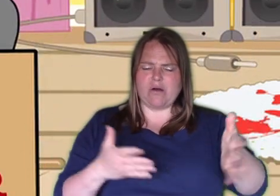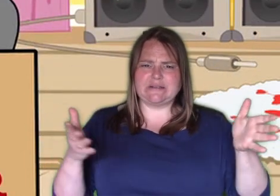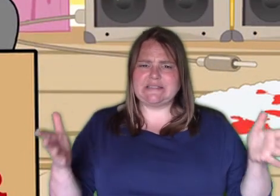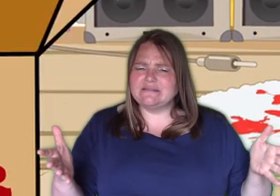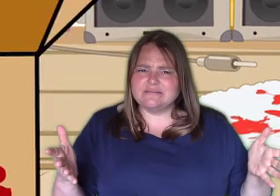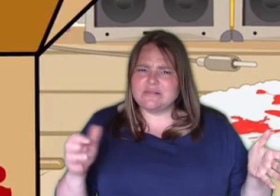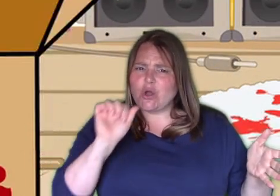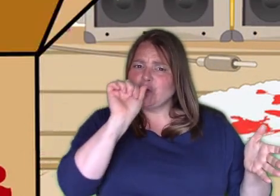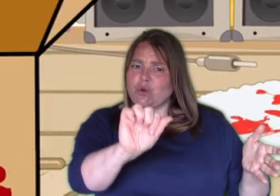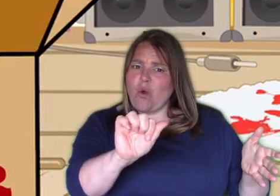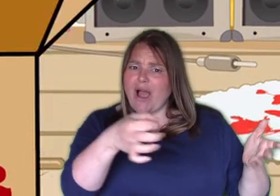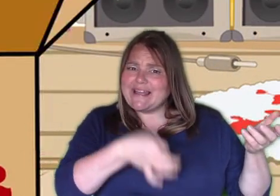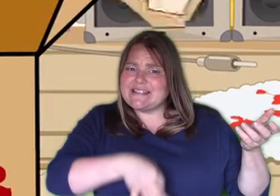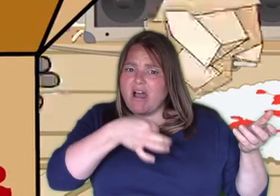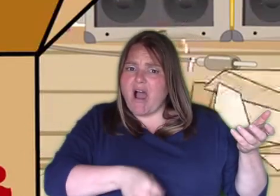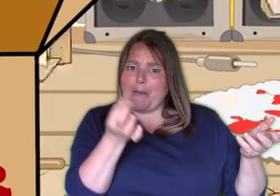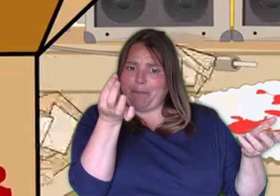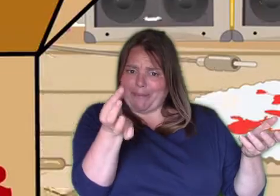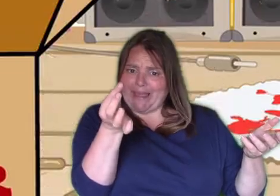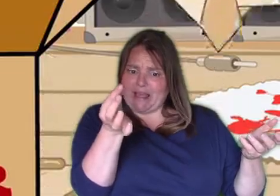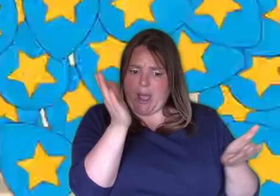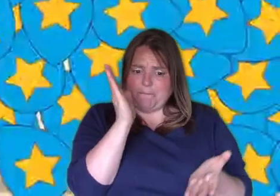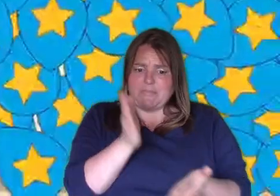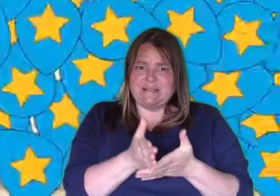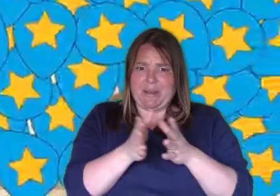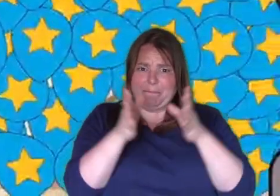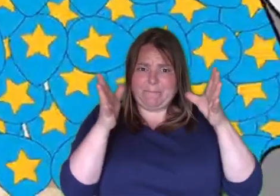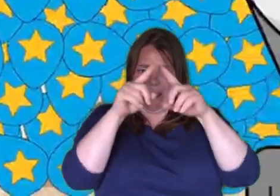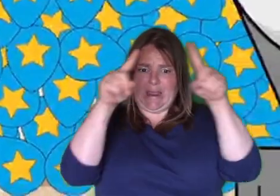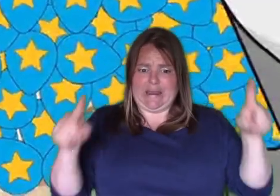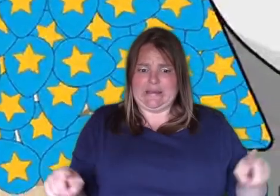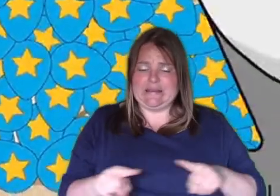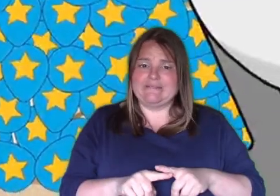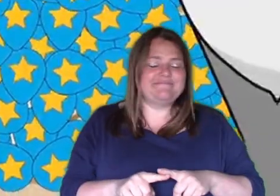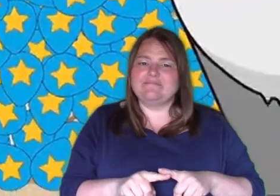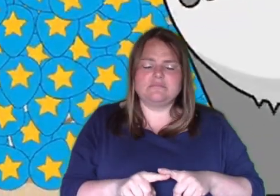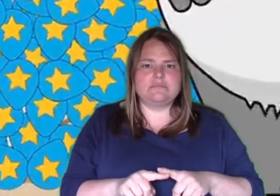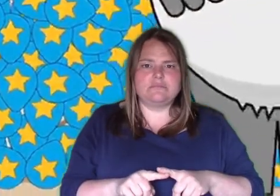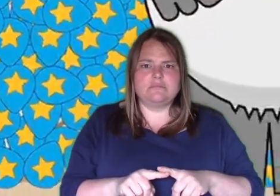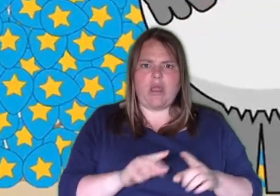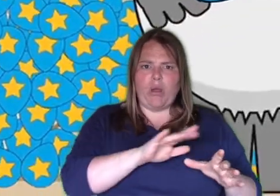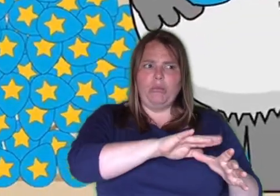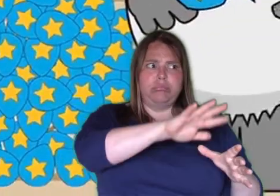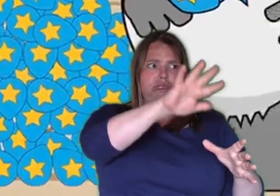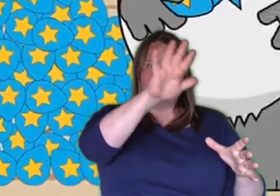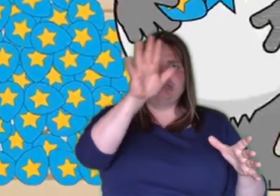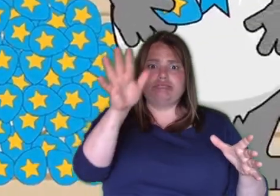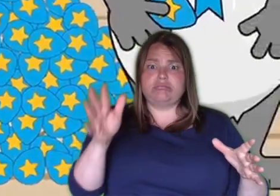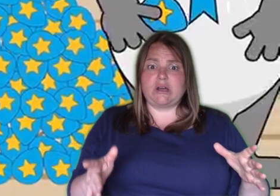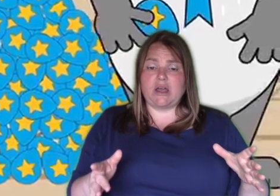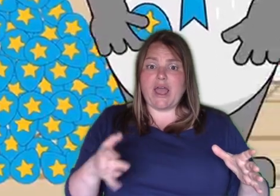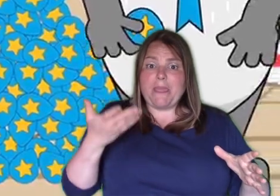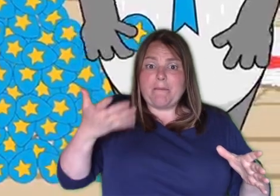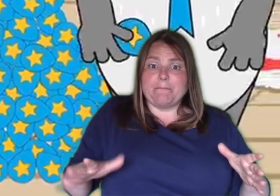be very big. I'm glad to see no packaging was wasted. Whoa, Milo. They've sent you